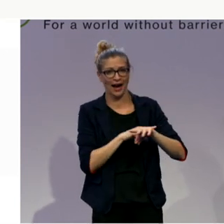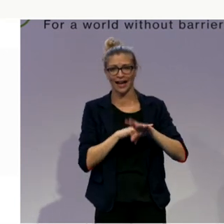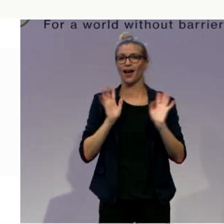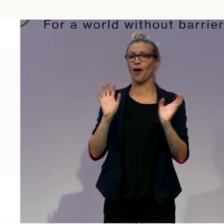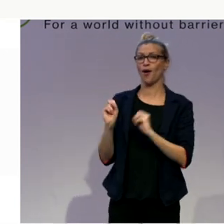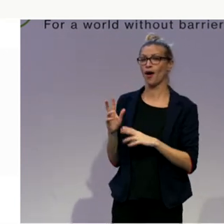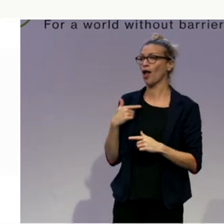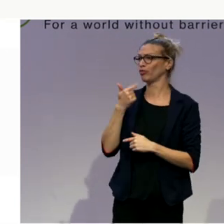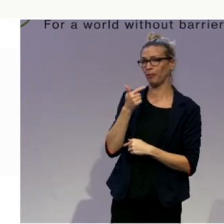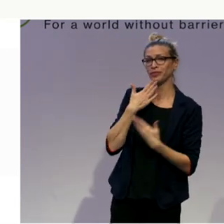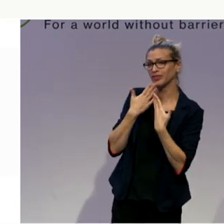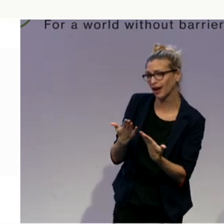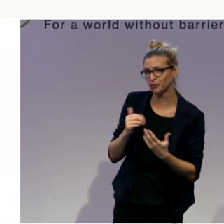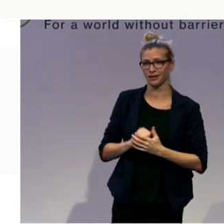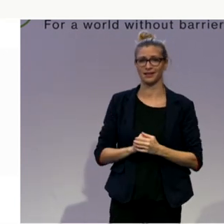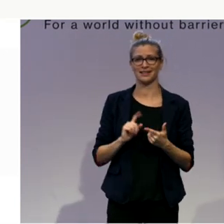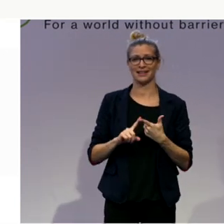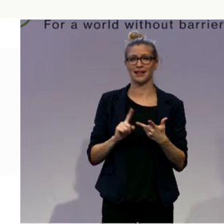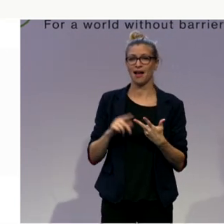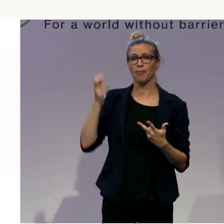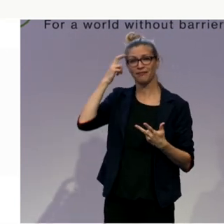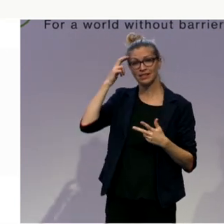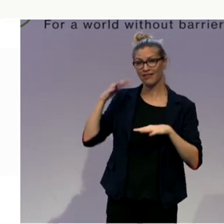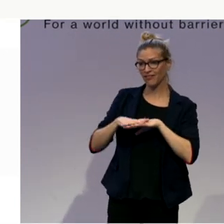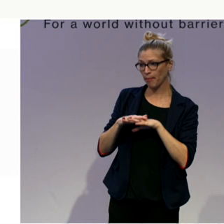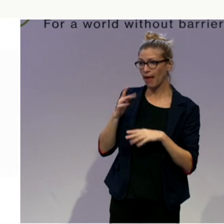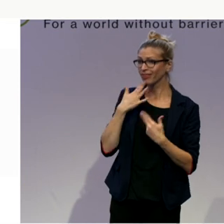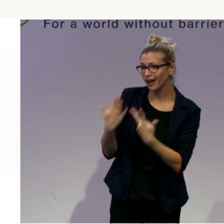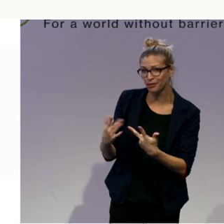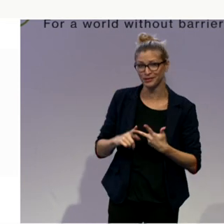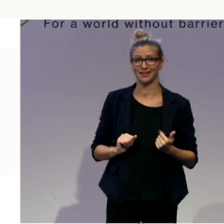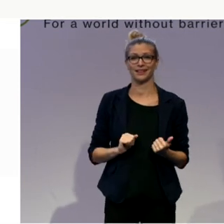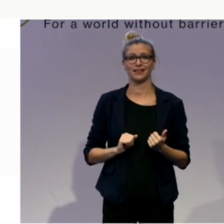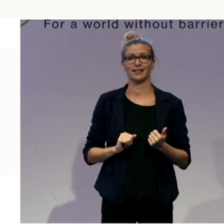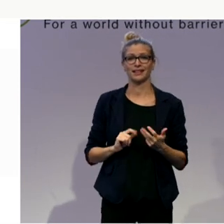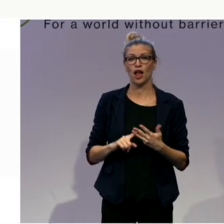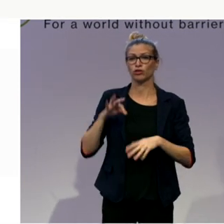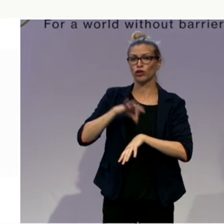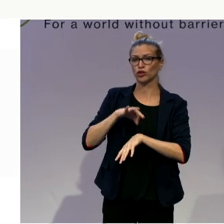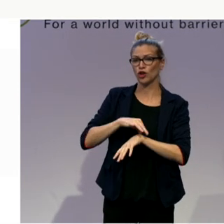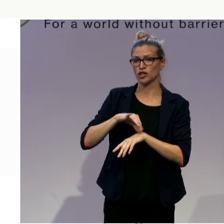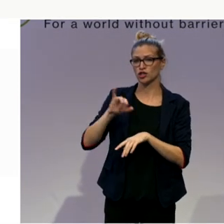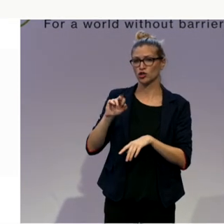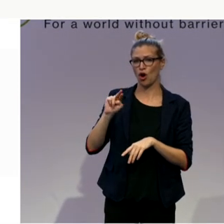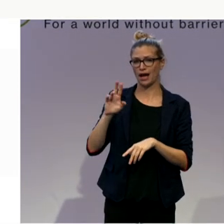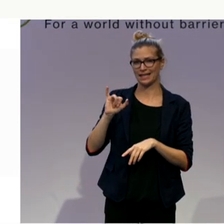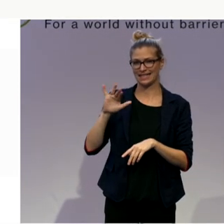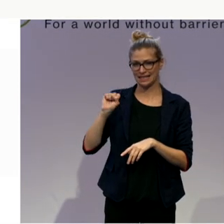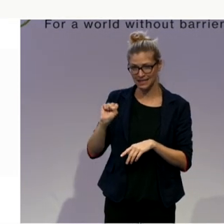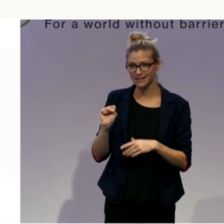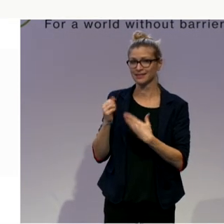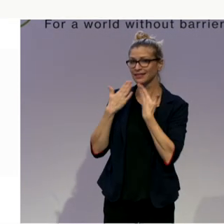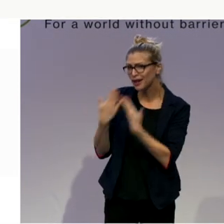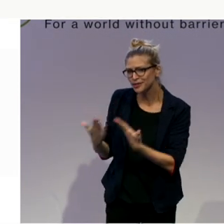Shakespeare, Professor Germain Weber, and Dr Joris Van Pirenbroek.